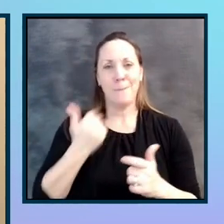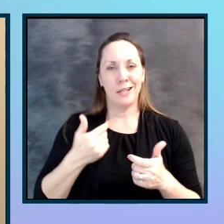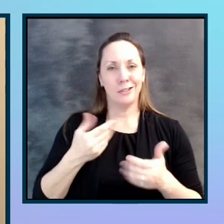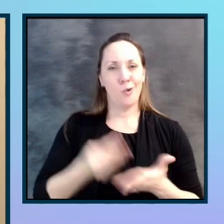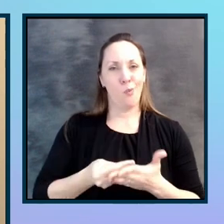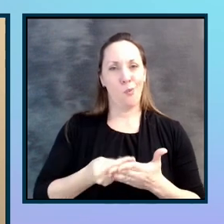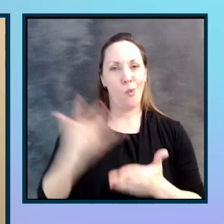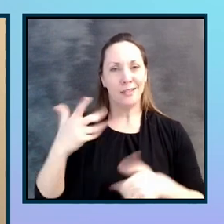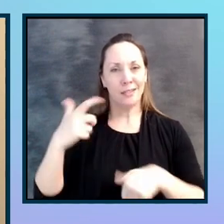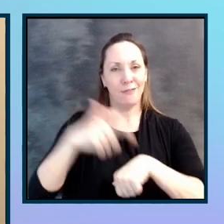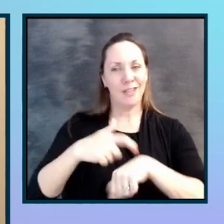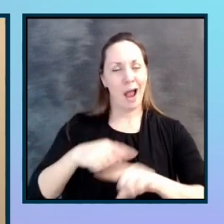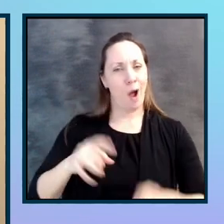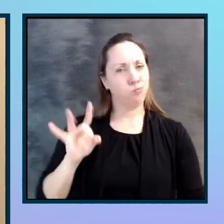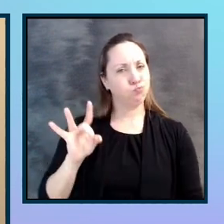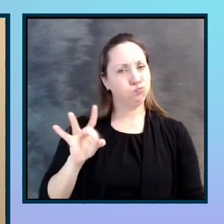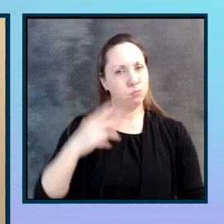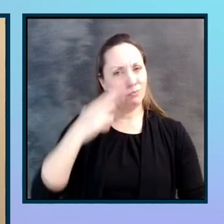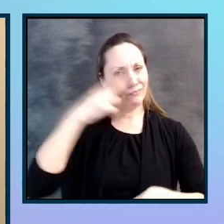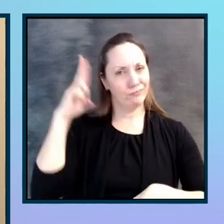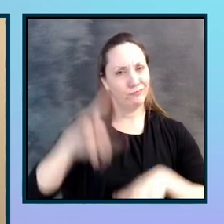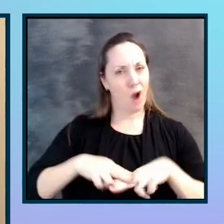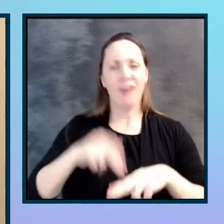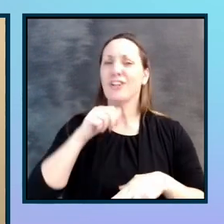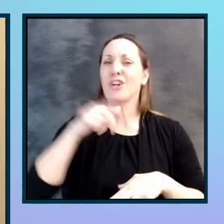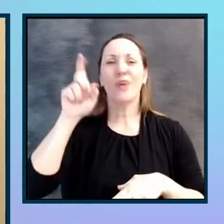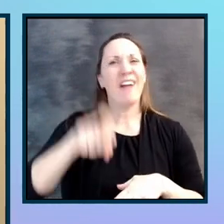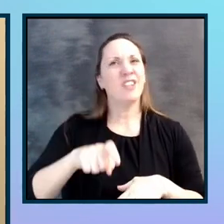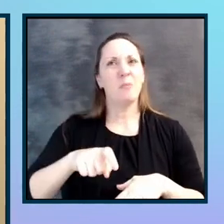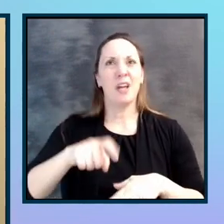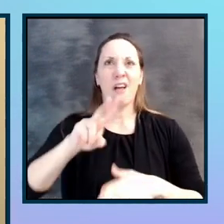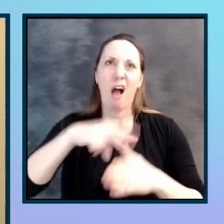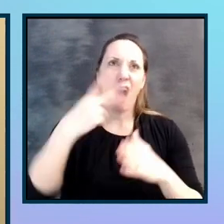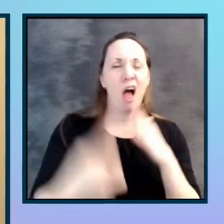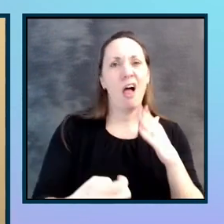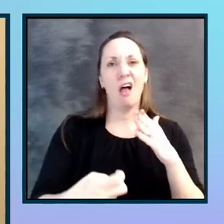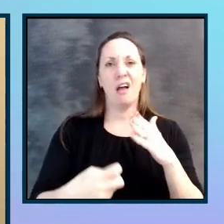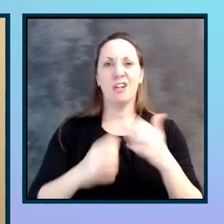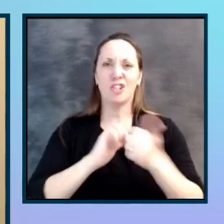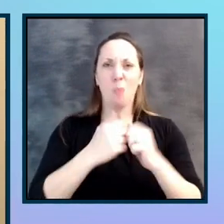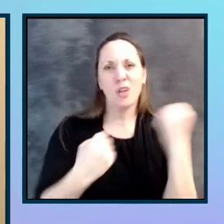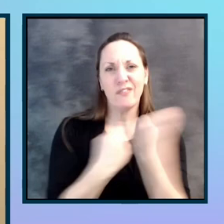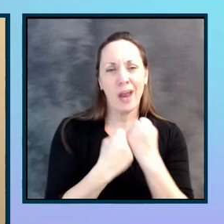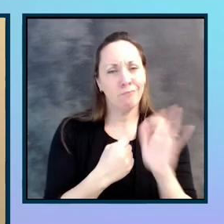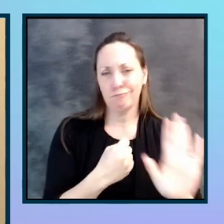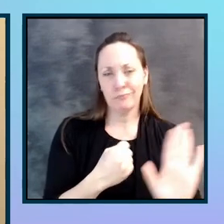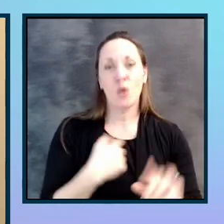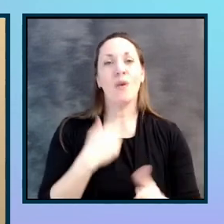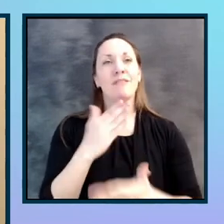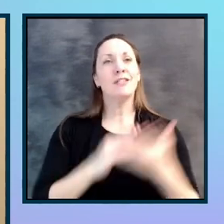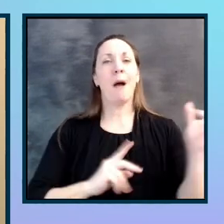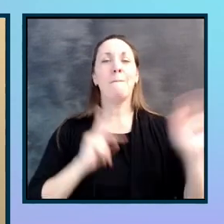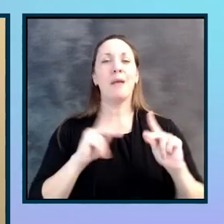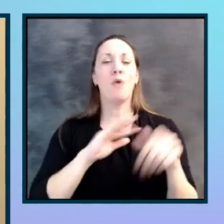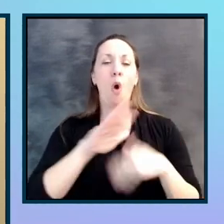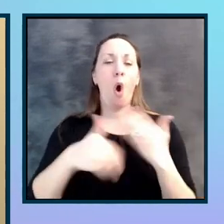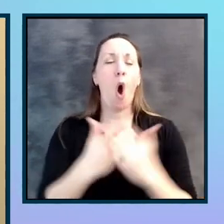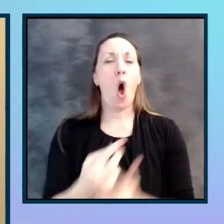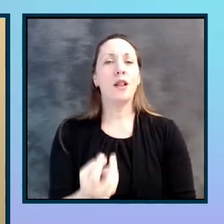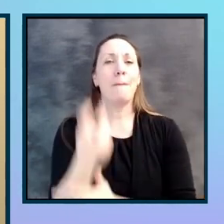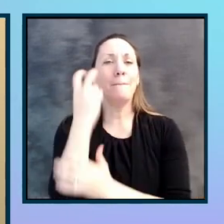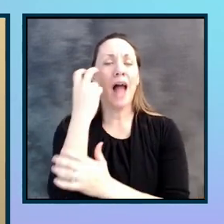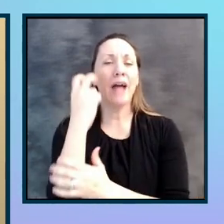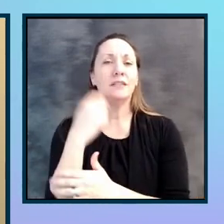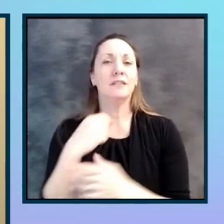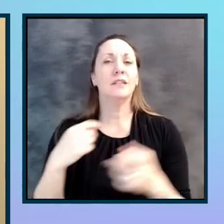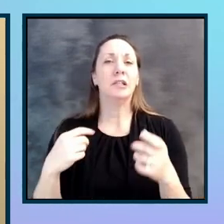wow, is it fun? And you you don't even have to be a diehard sports fan because we had people that are in the all blind fantasy league that